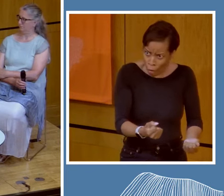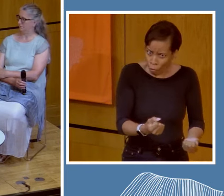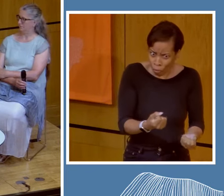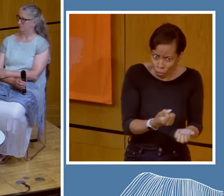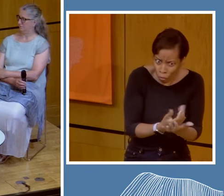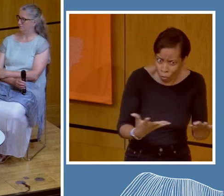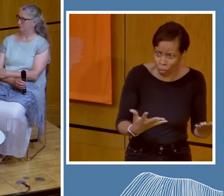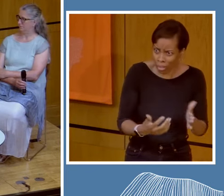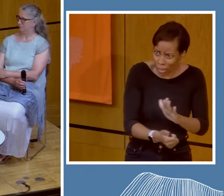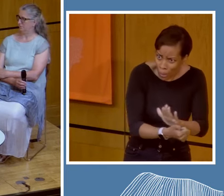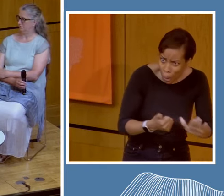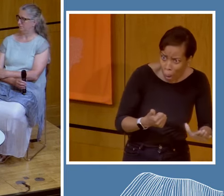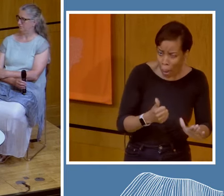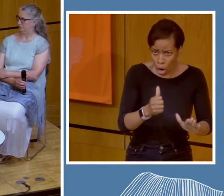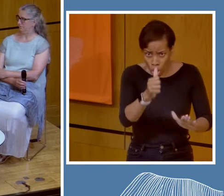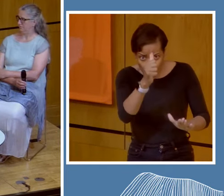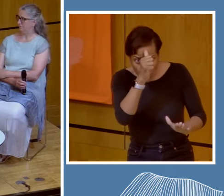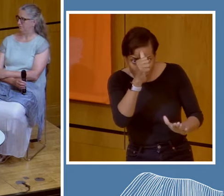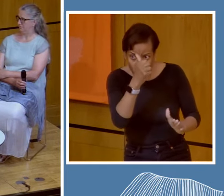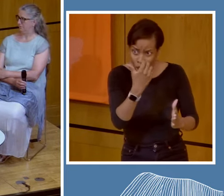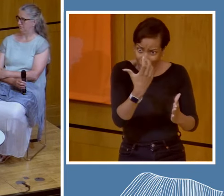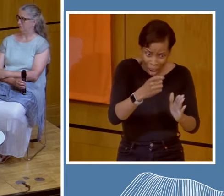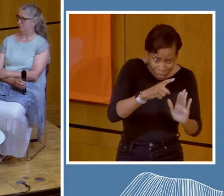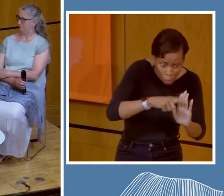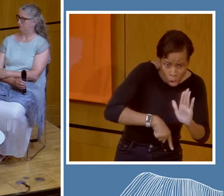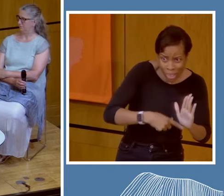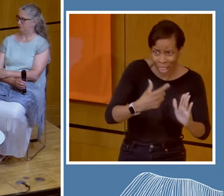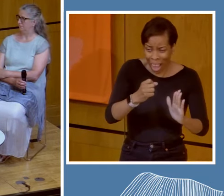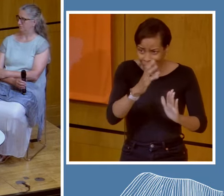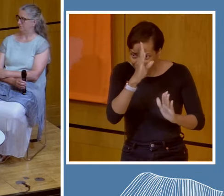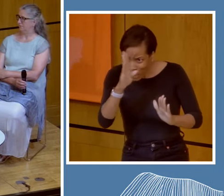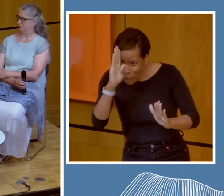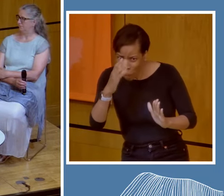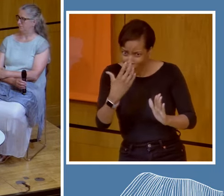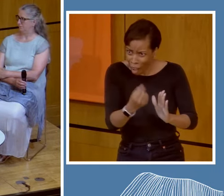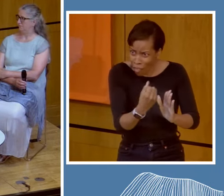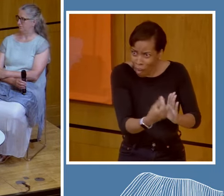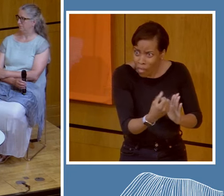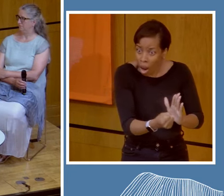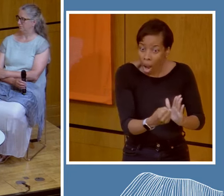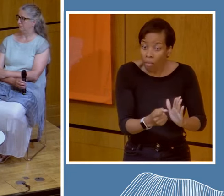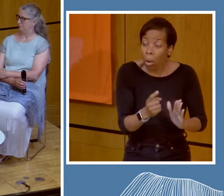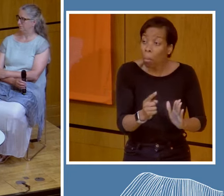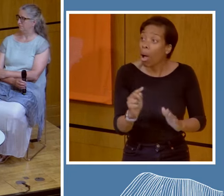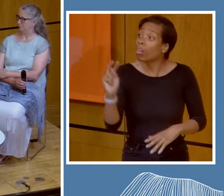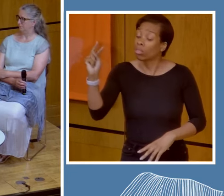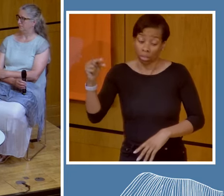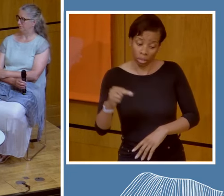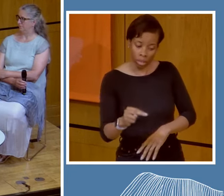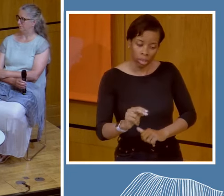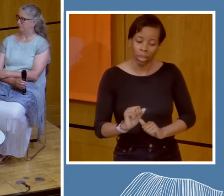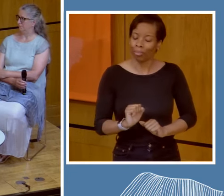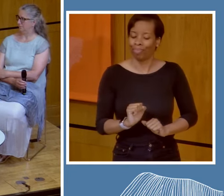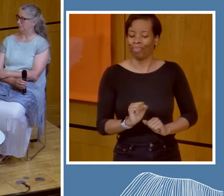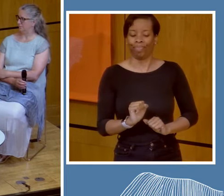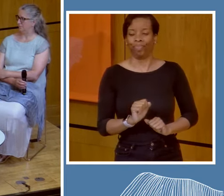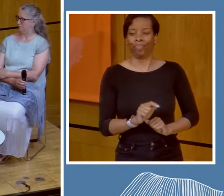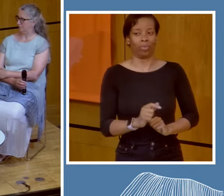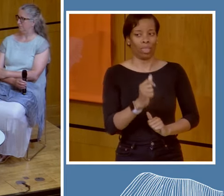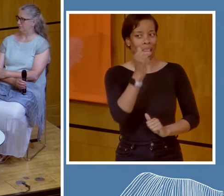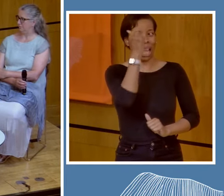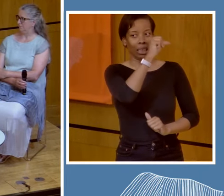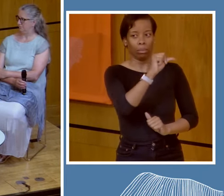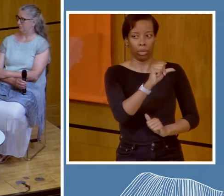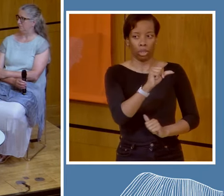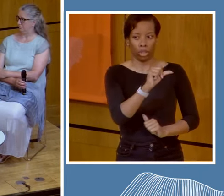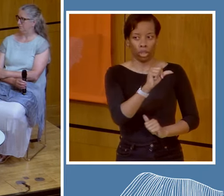that have skill sets and ability in policy tables, academic tables, the rest of it, yet we're still assumed not to be experts in our own lives. So these